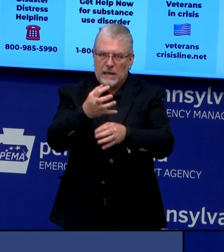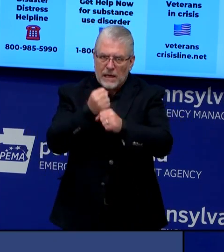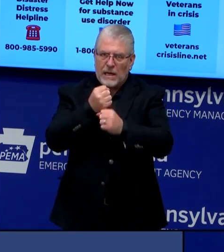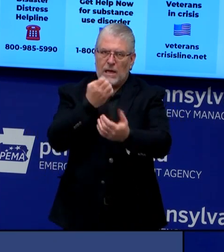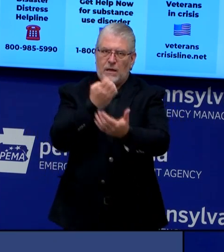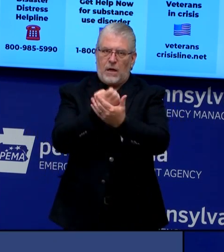from an